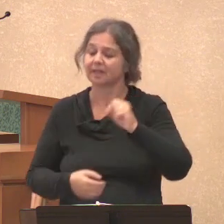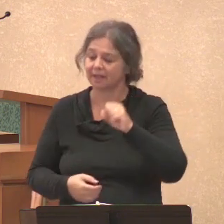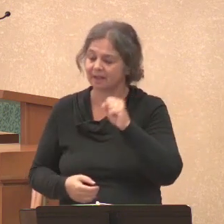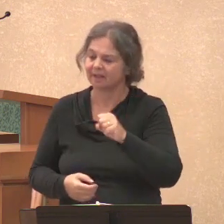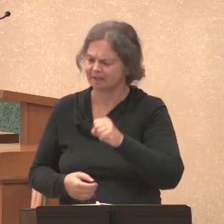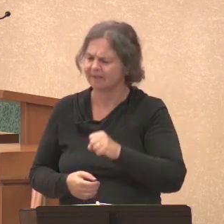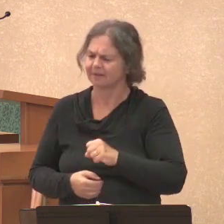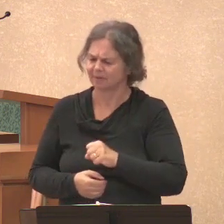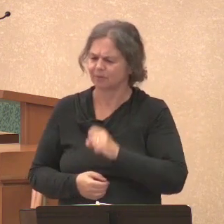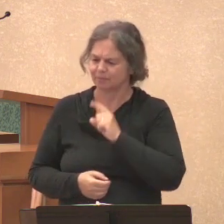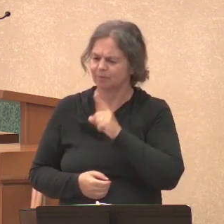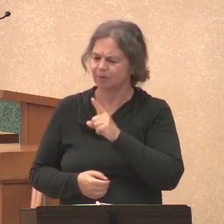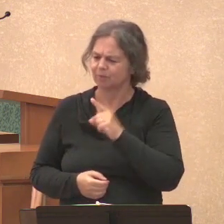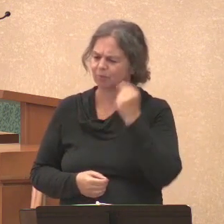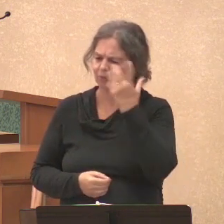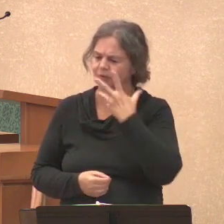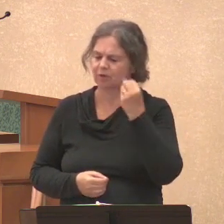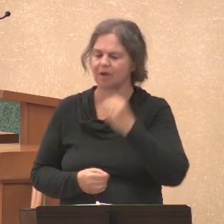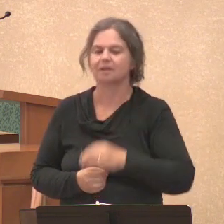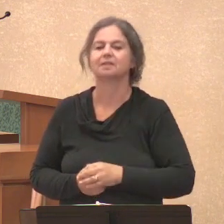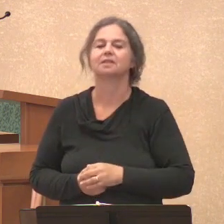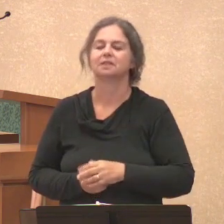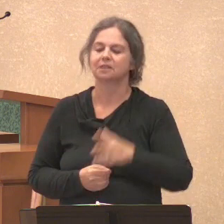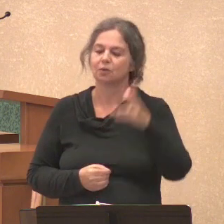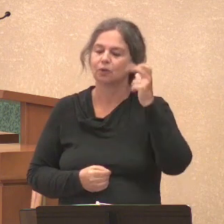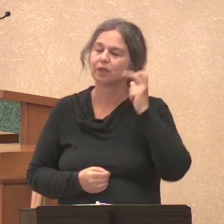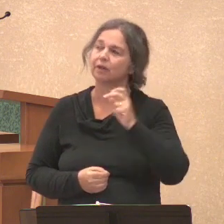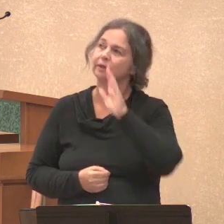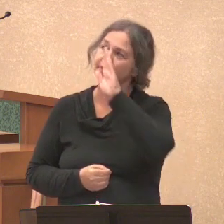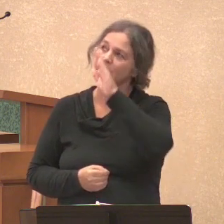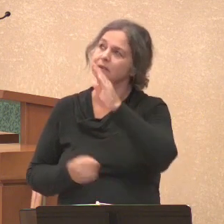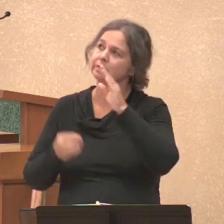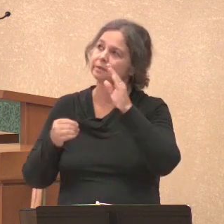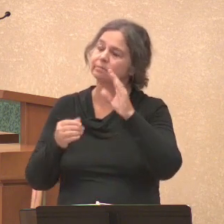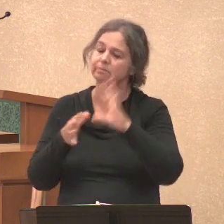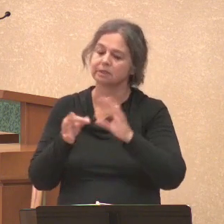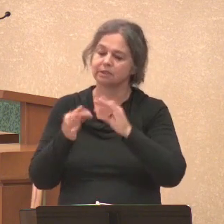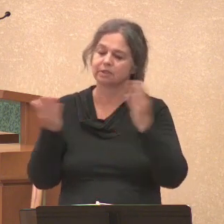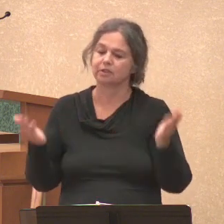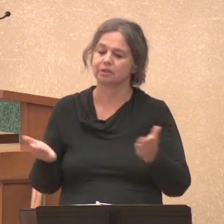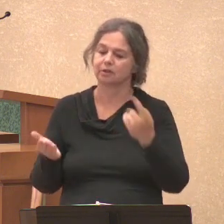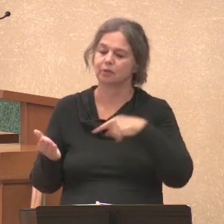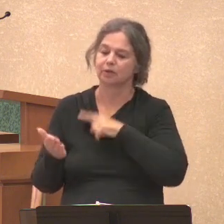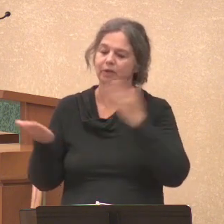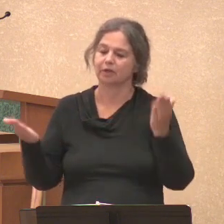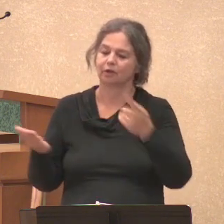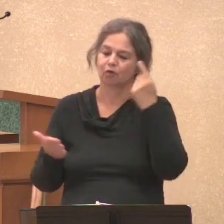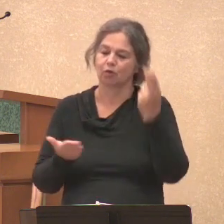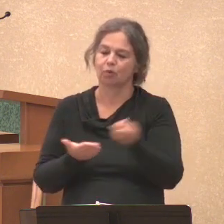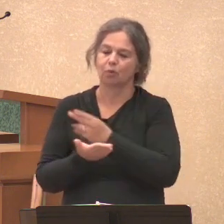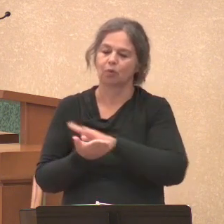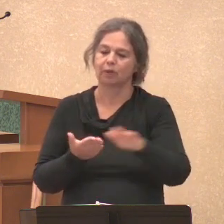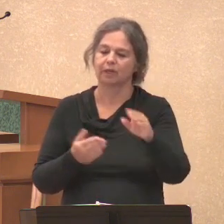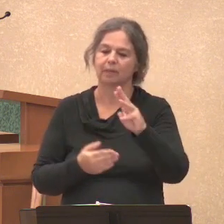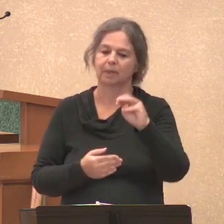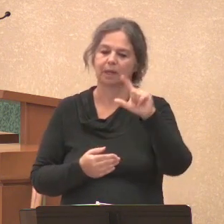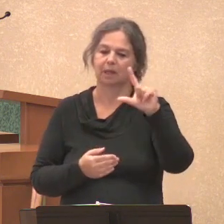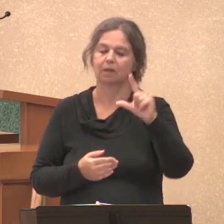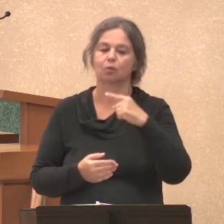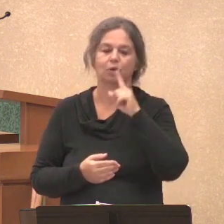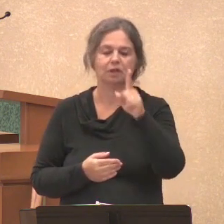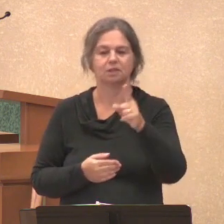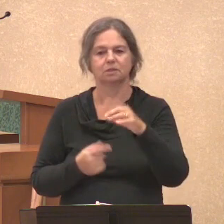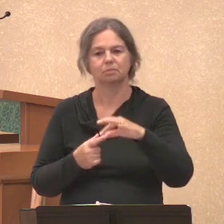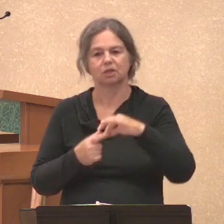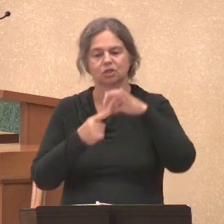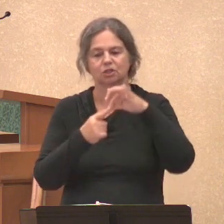love about God's house. And we hear God's word here, and we come together for God's holy meal. And that's very special,